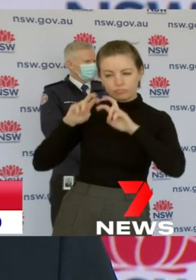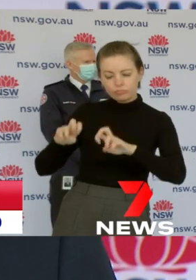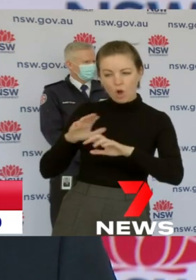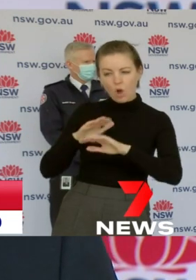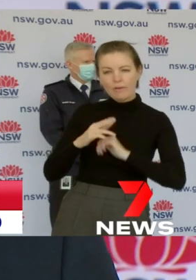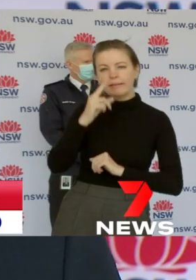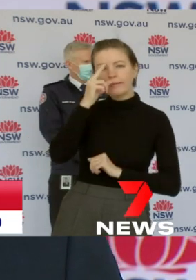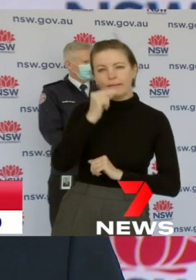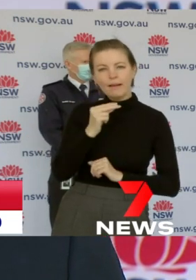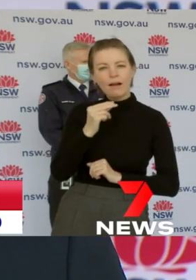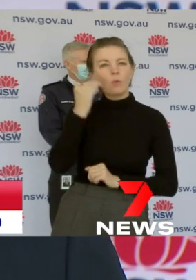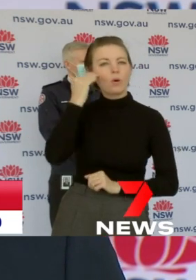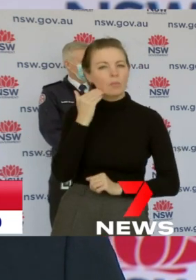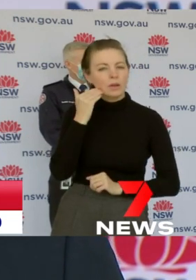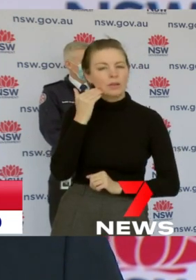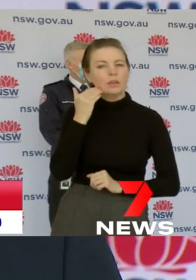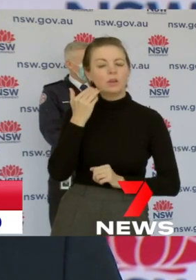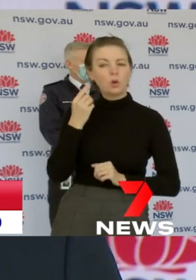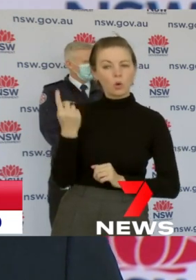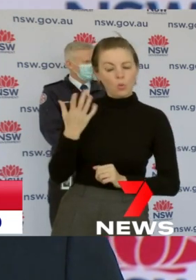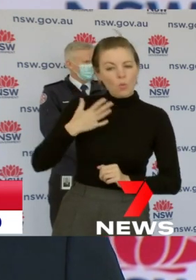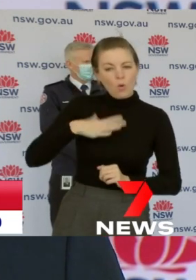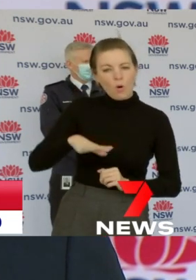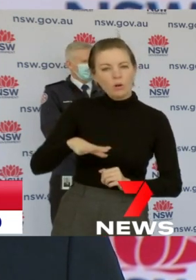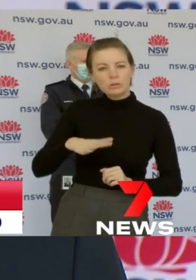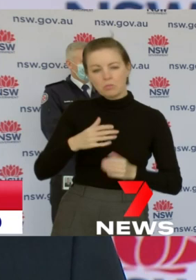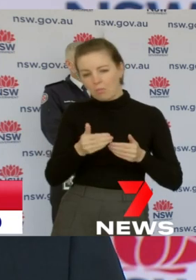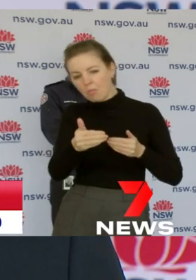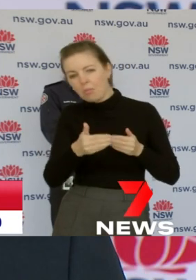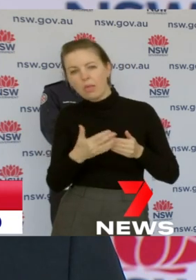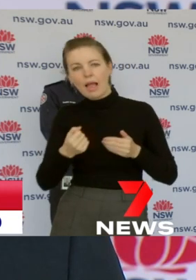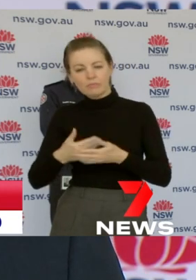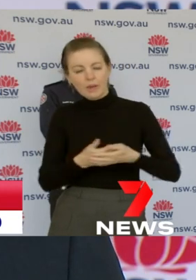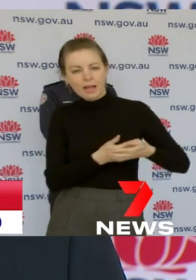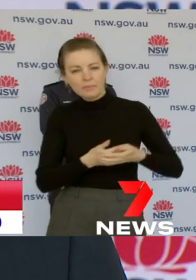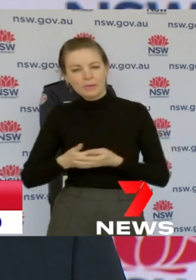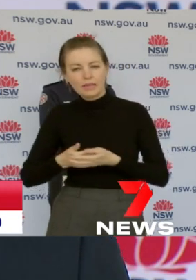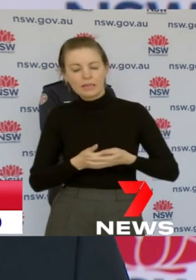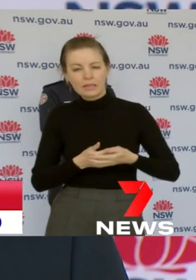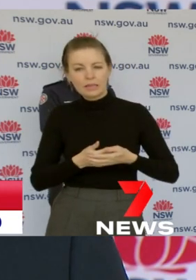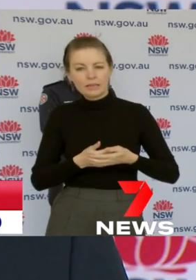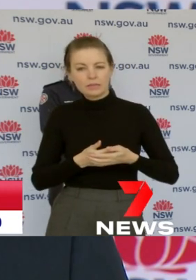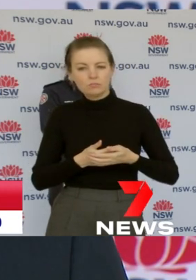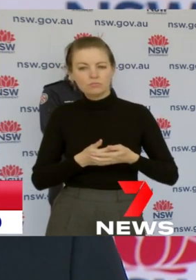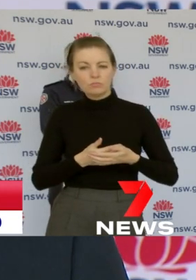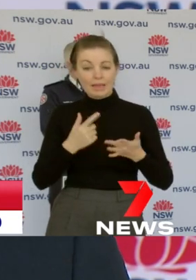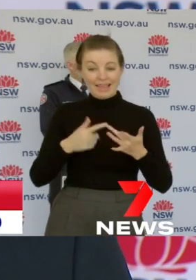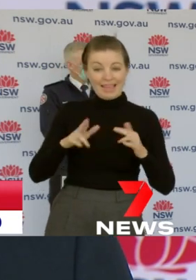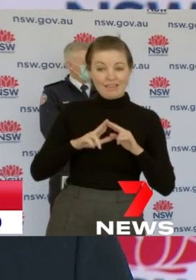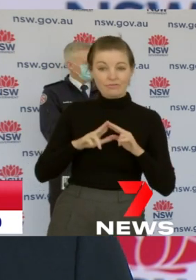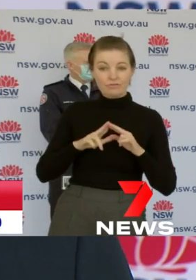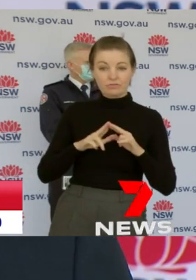contemplating having a child should understand that if they don't have the vaccine and they do get the virus